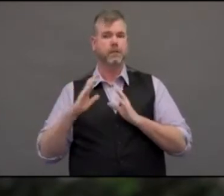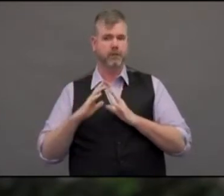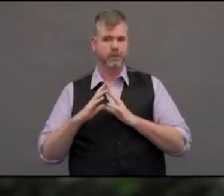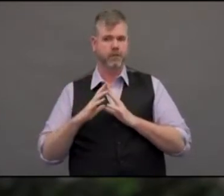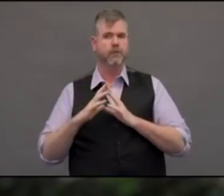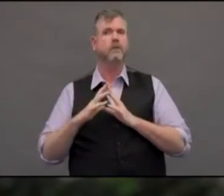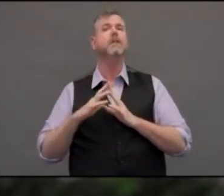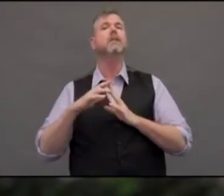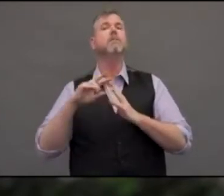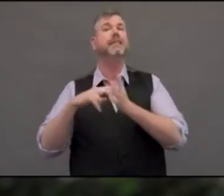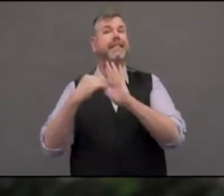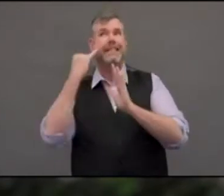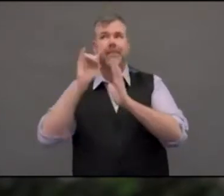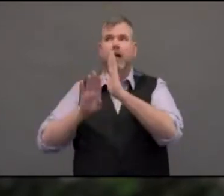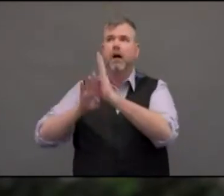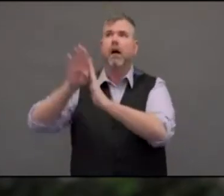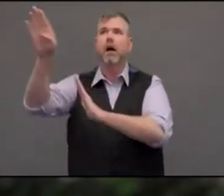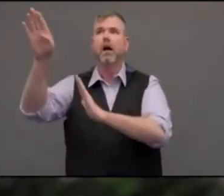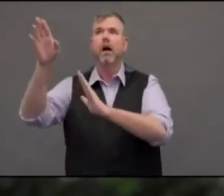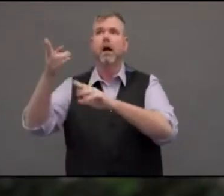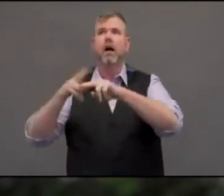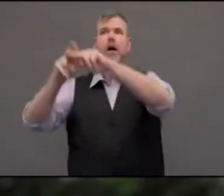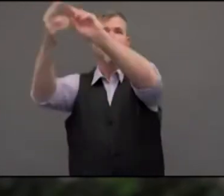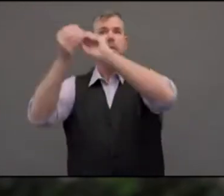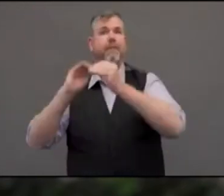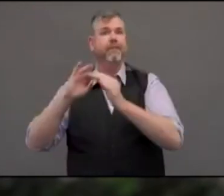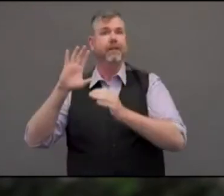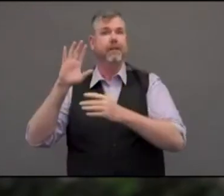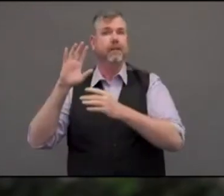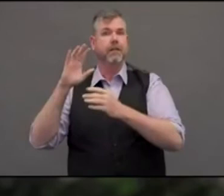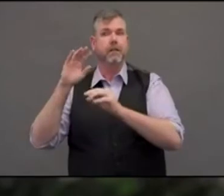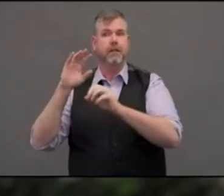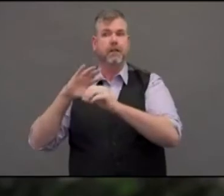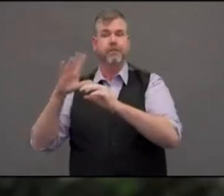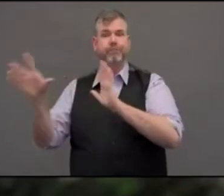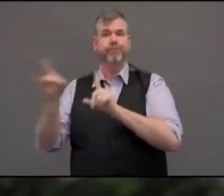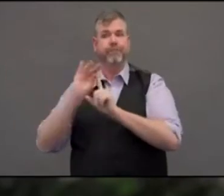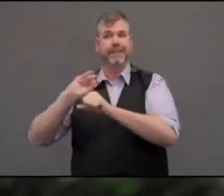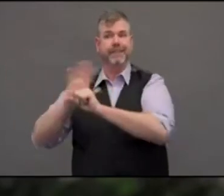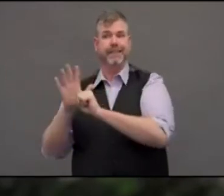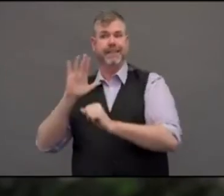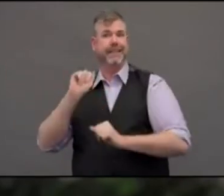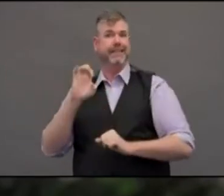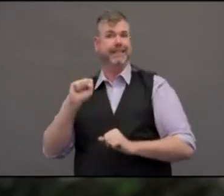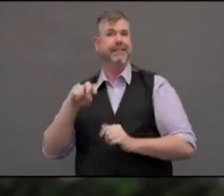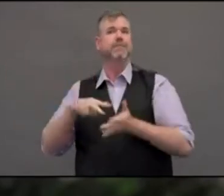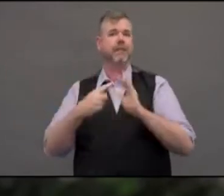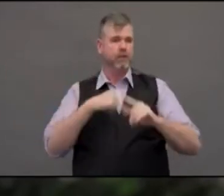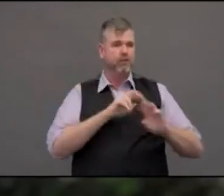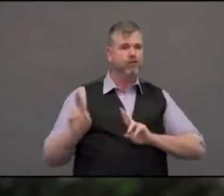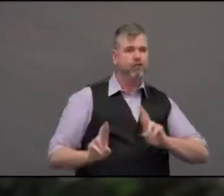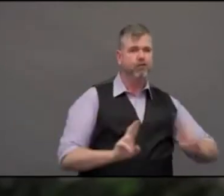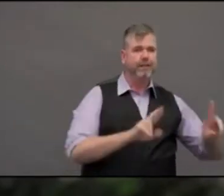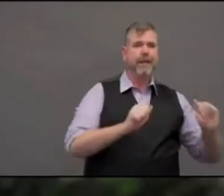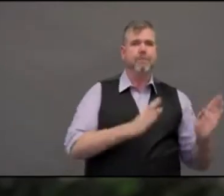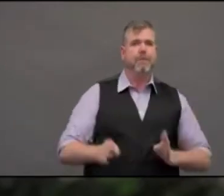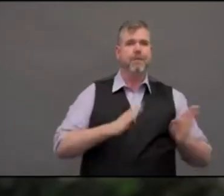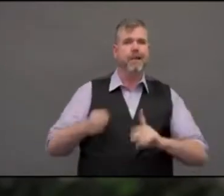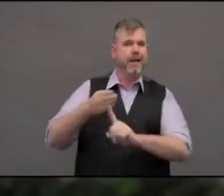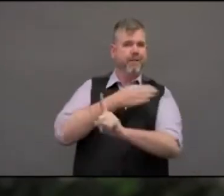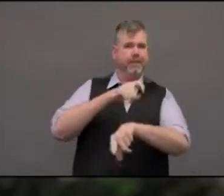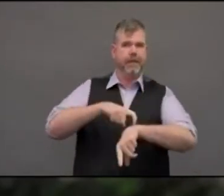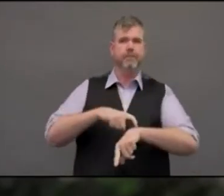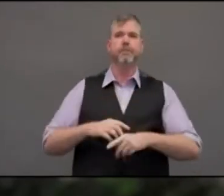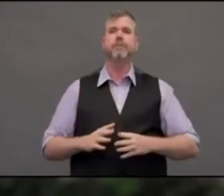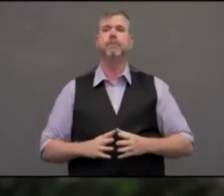ourselves, has implemented the recovery phase. And as of today, I'm happy to say that we